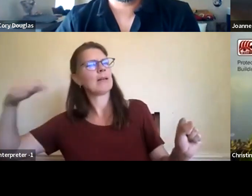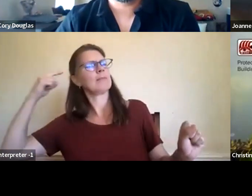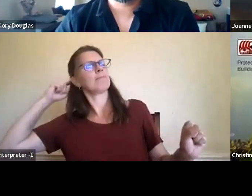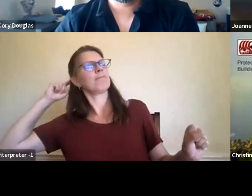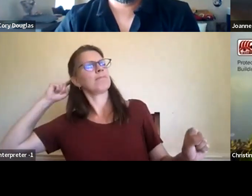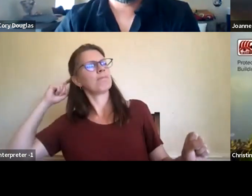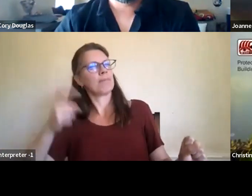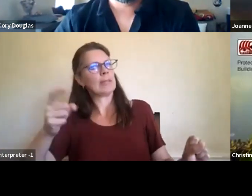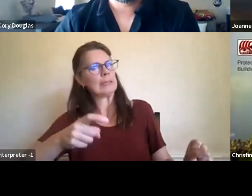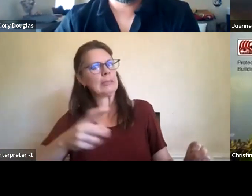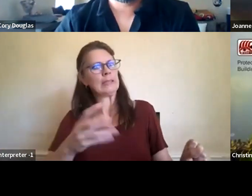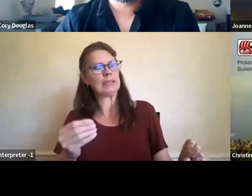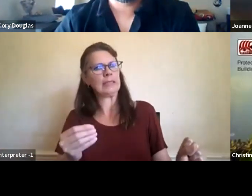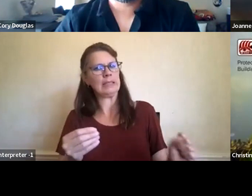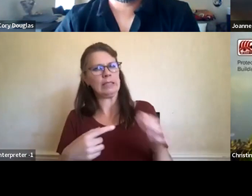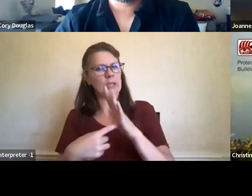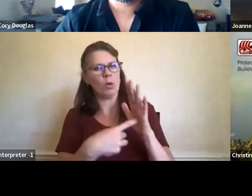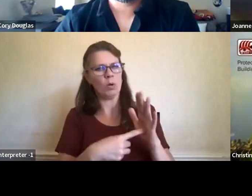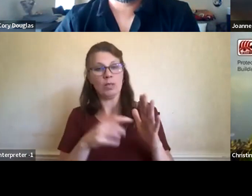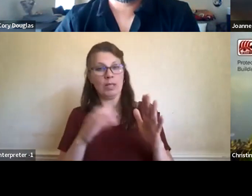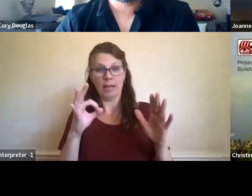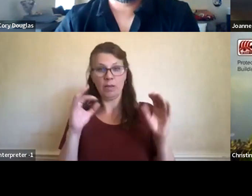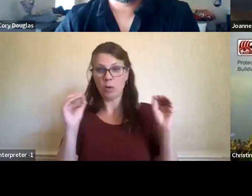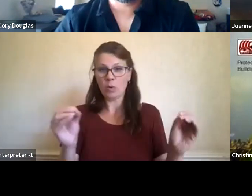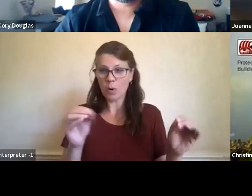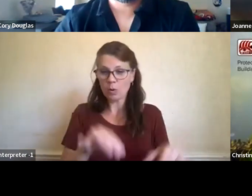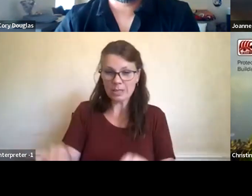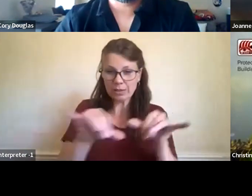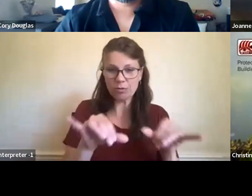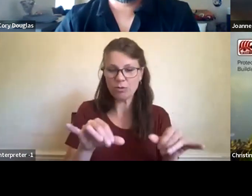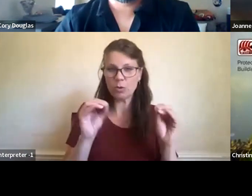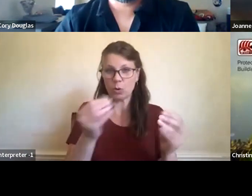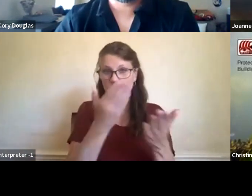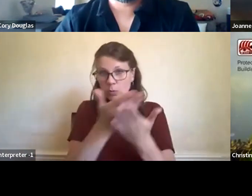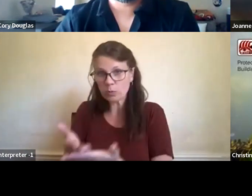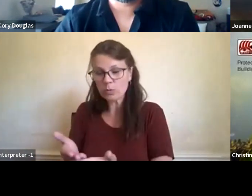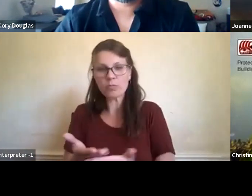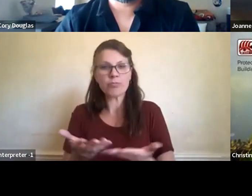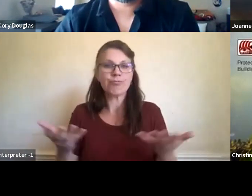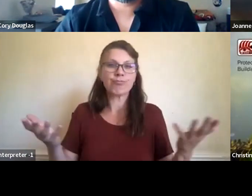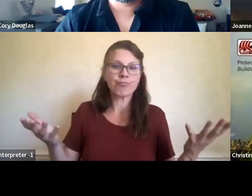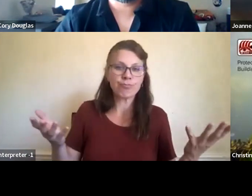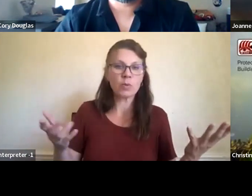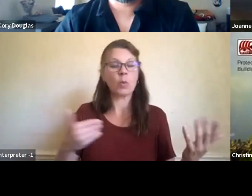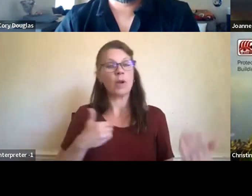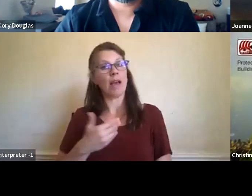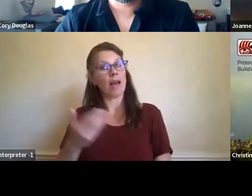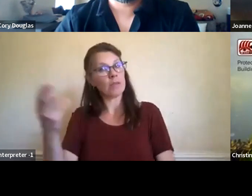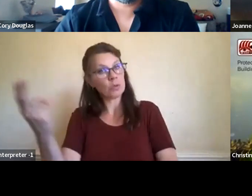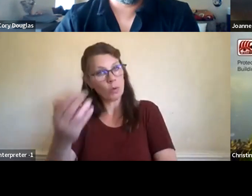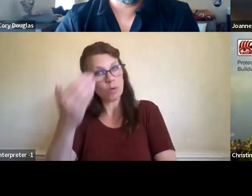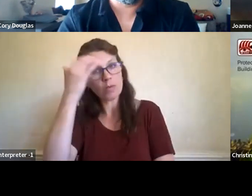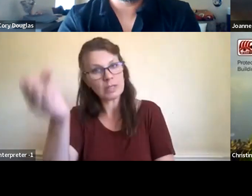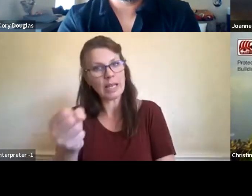if you don't have that, you got no terms of reference either way, you got historical knowledge. And so